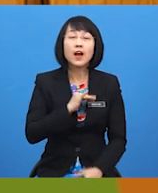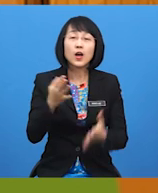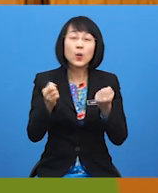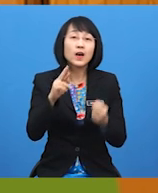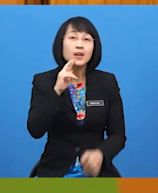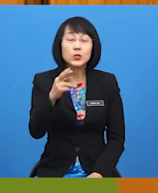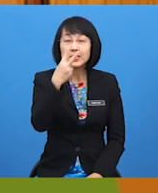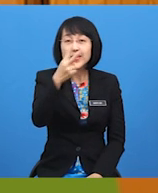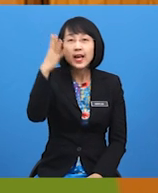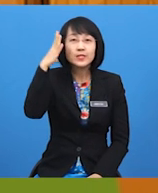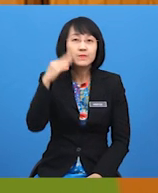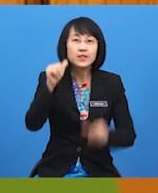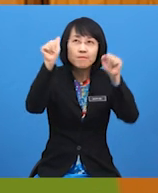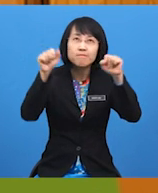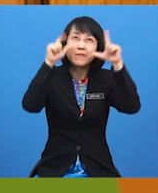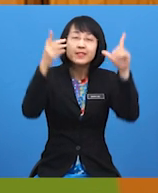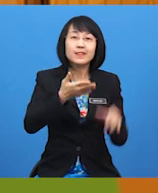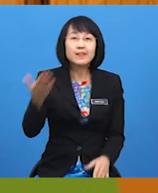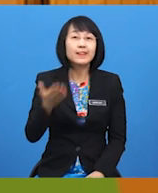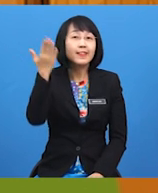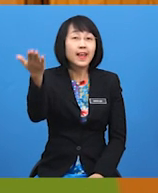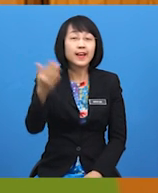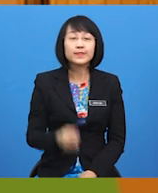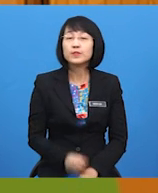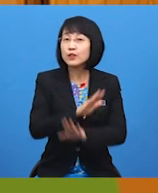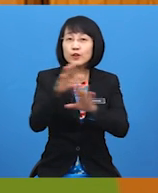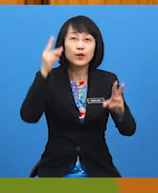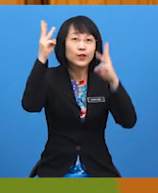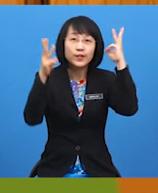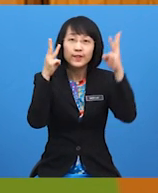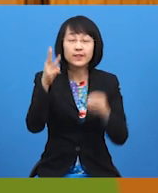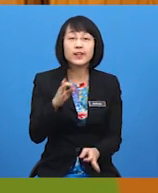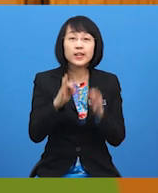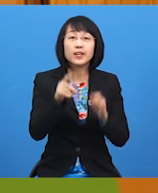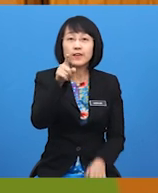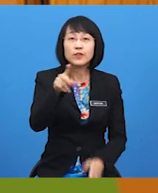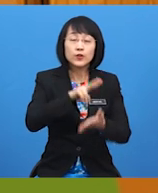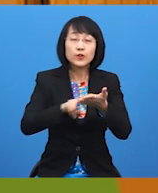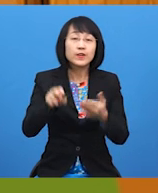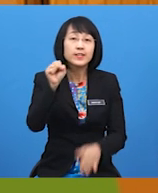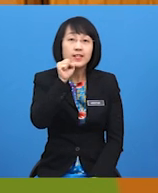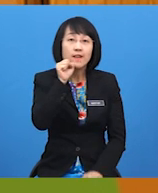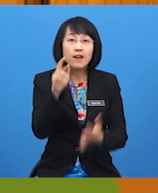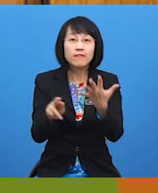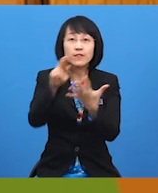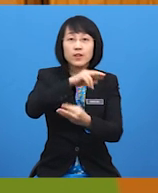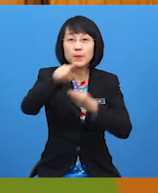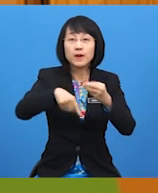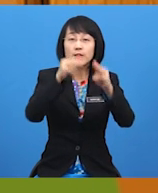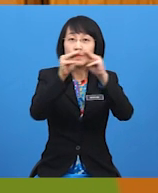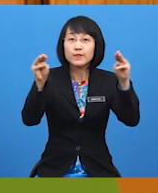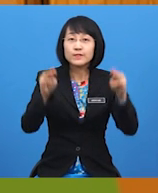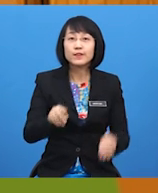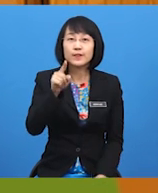experience the amazing things there. Don't worry. If you read Sarah's review about the museum,